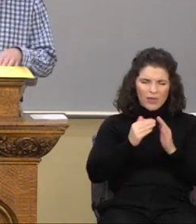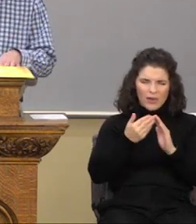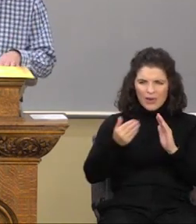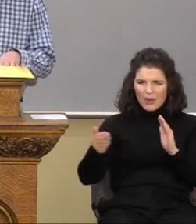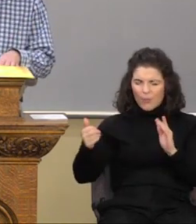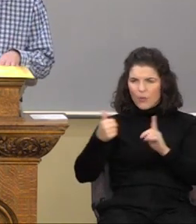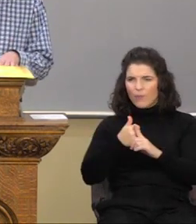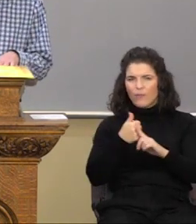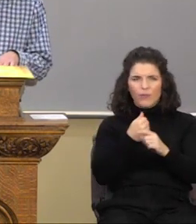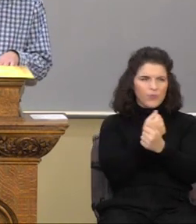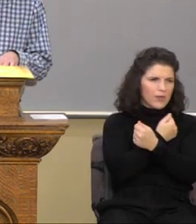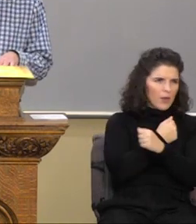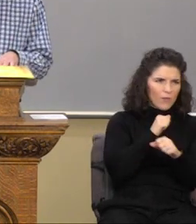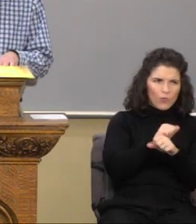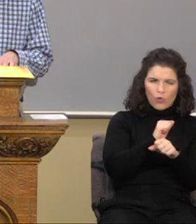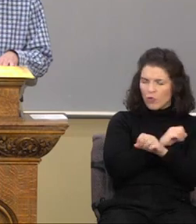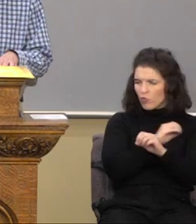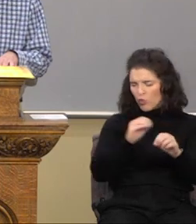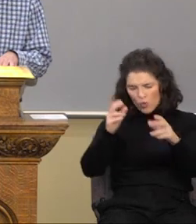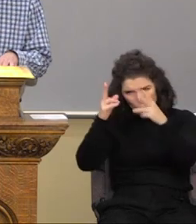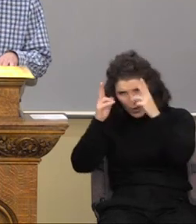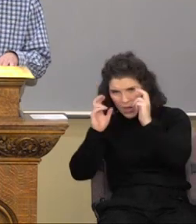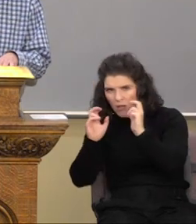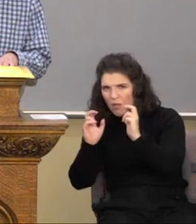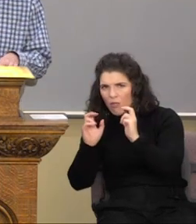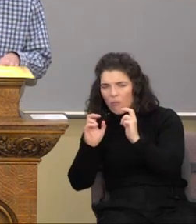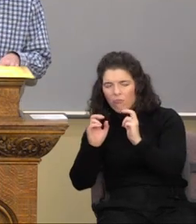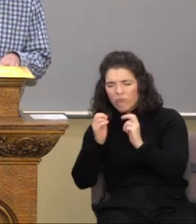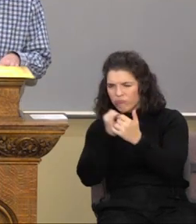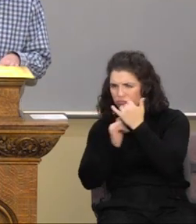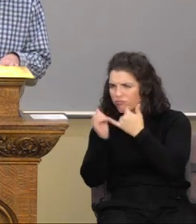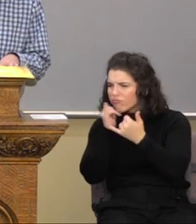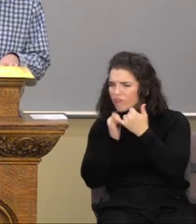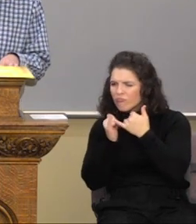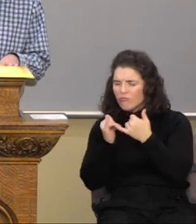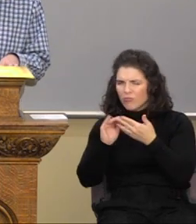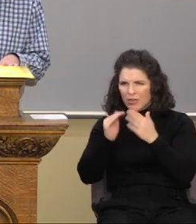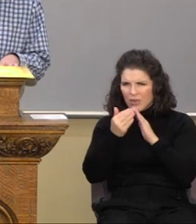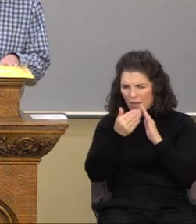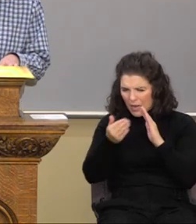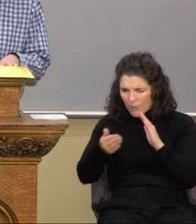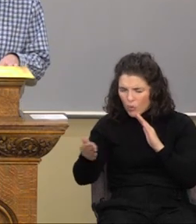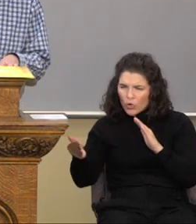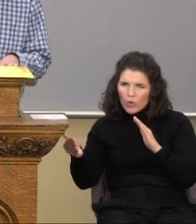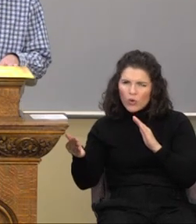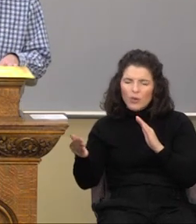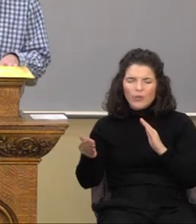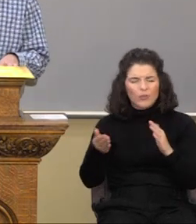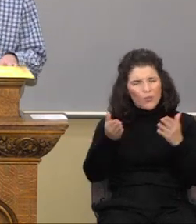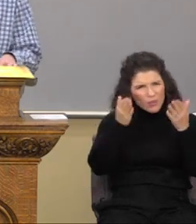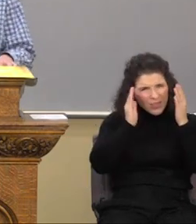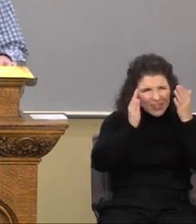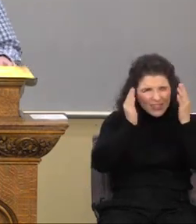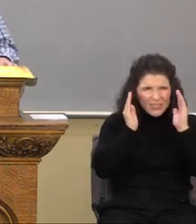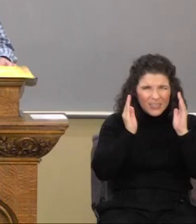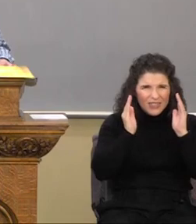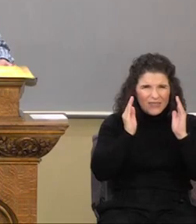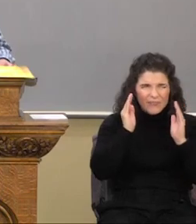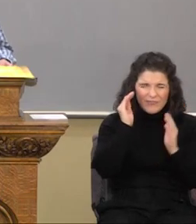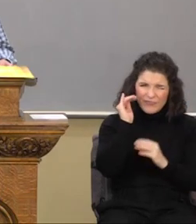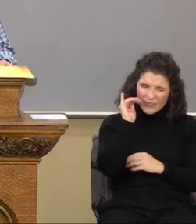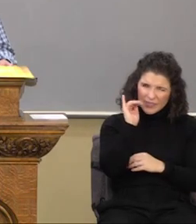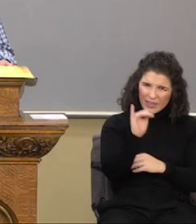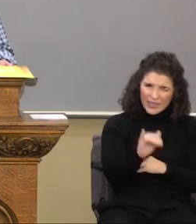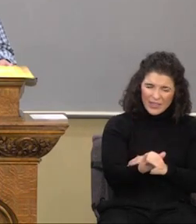love worketh no ill, again, no evil, to his neighbor. Listen, that's